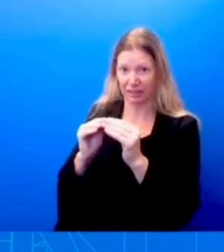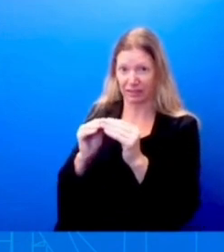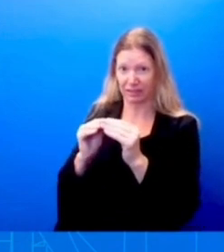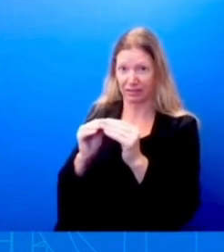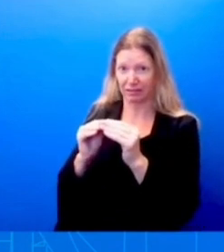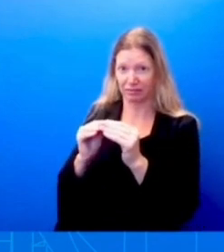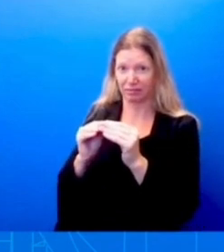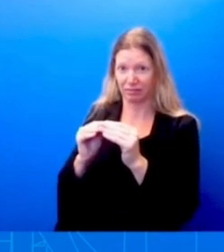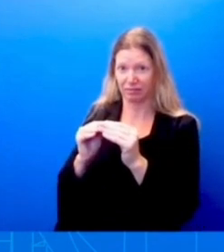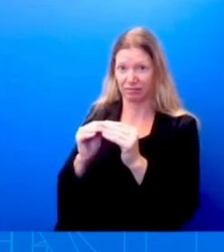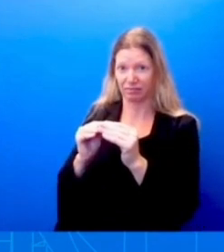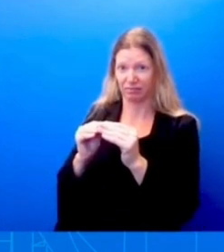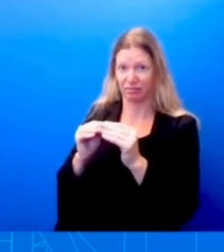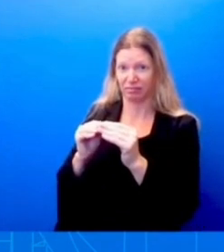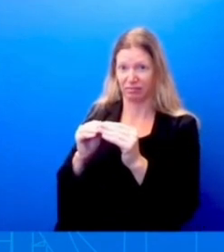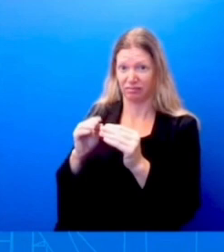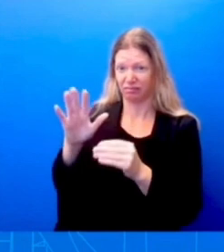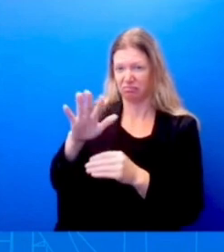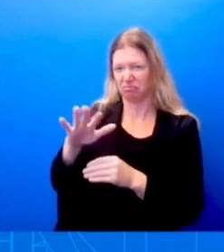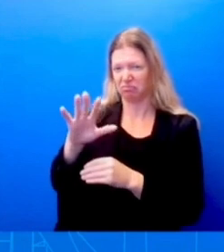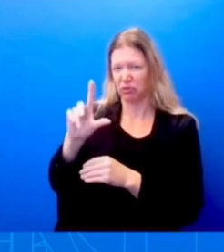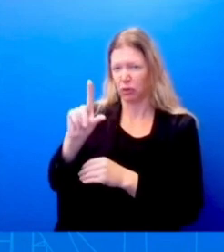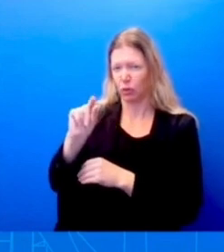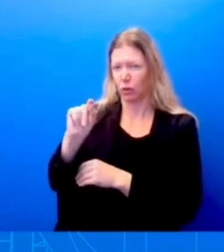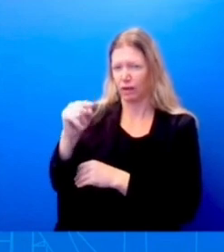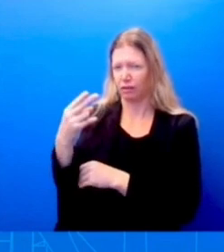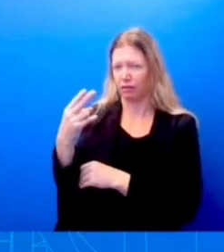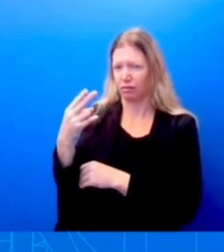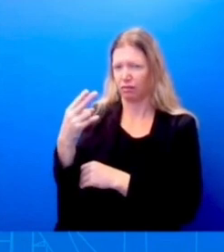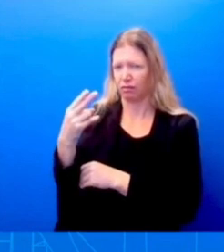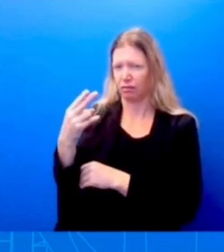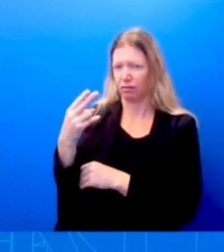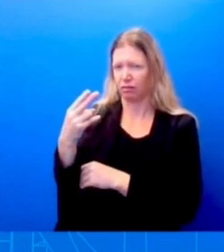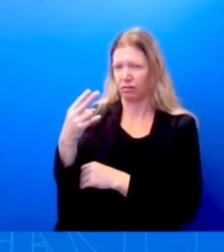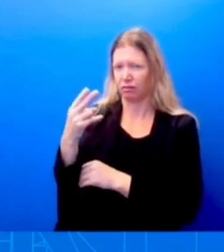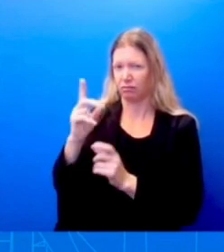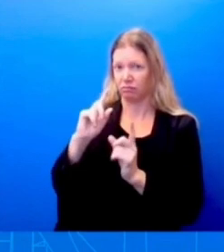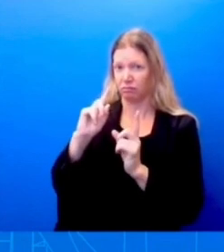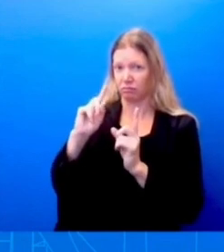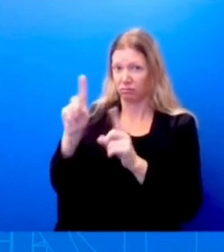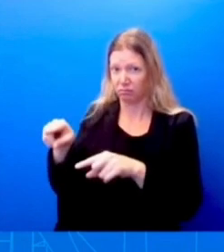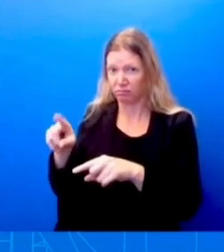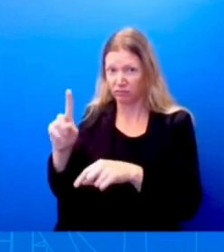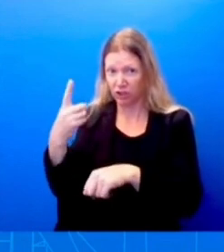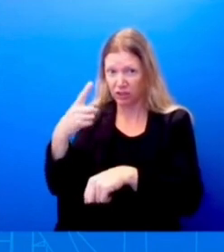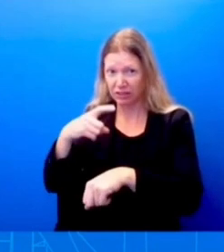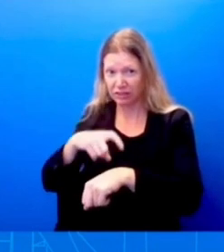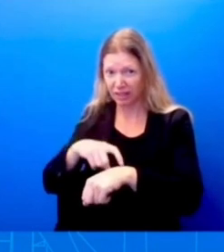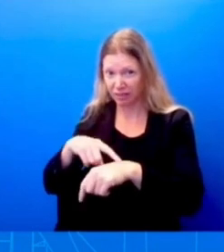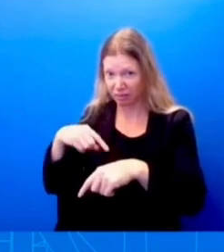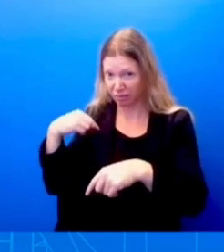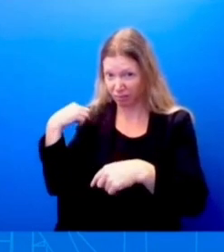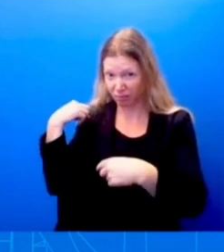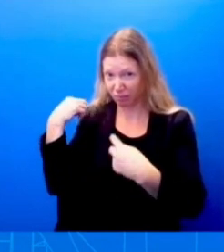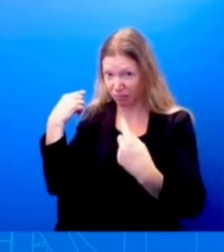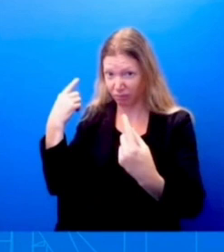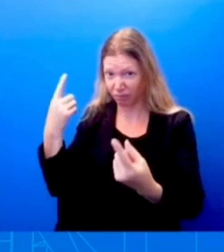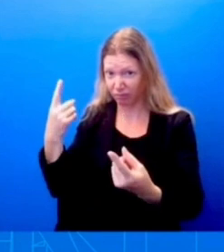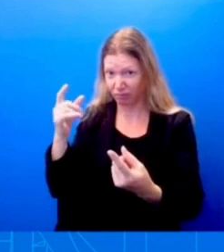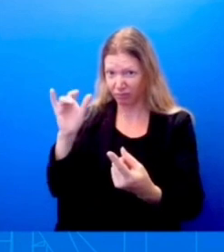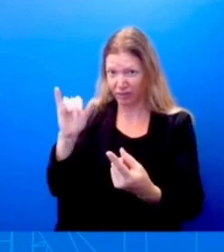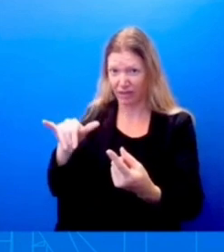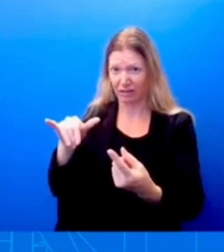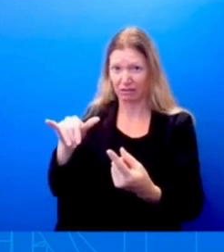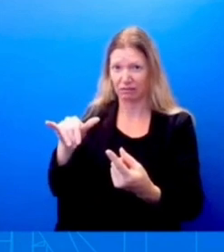obviously be attending, I think, for the first time as a, sort of the head, head of state designate. And, uh, it comes as energy